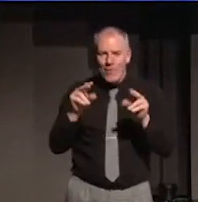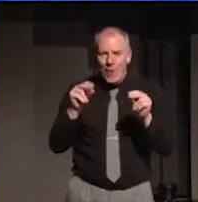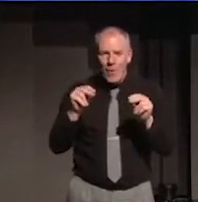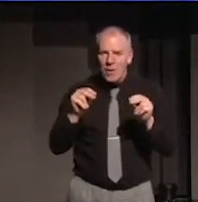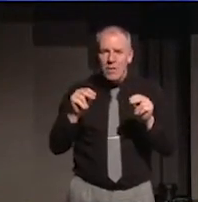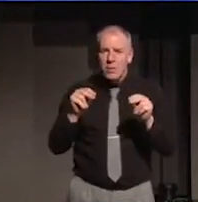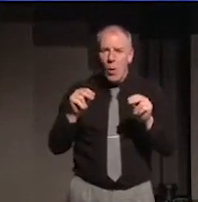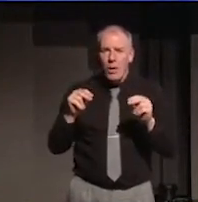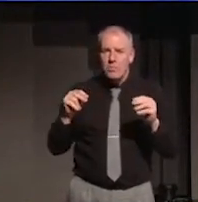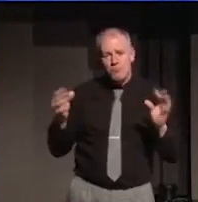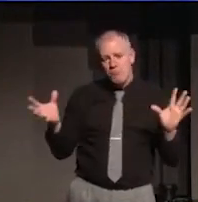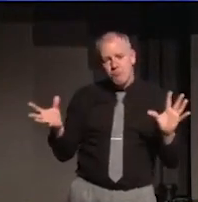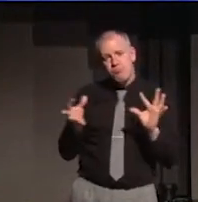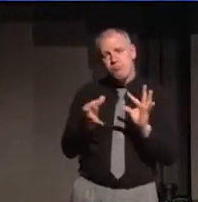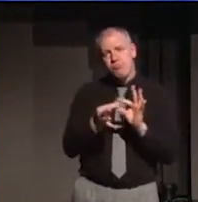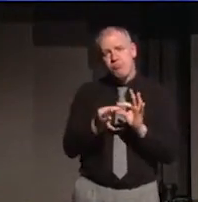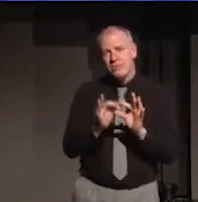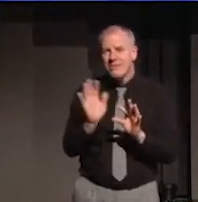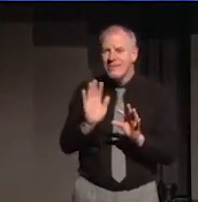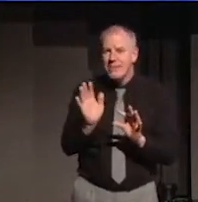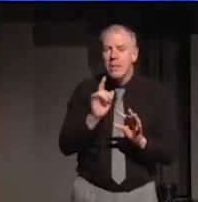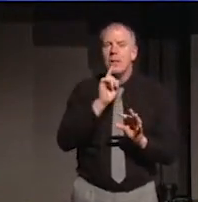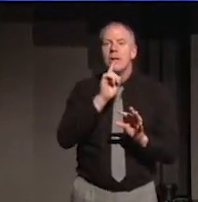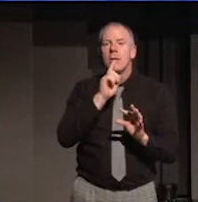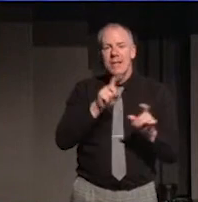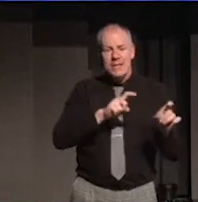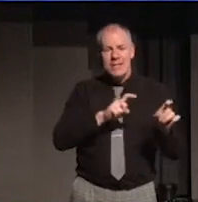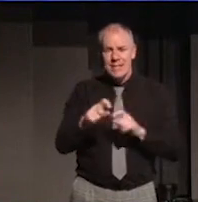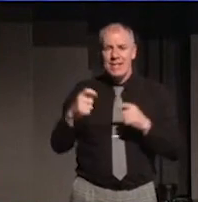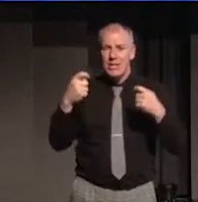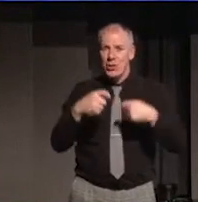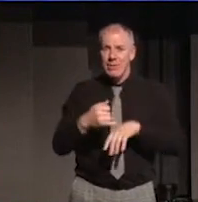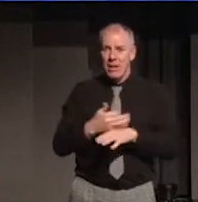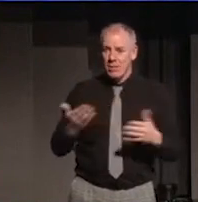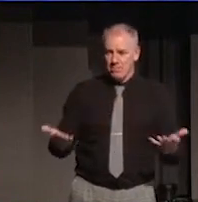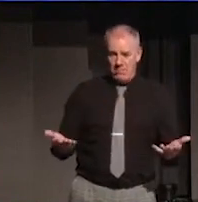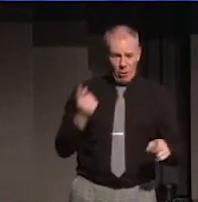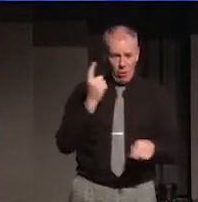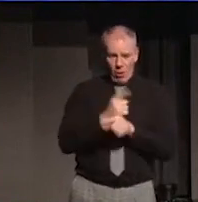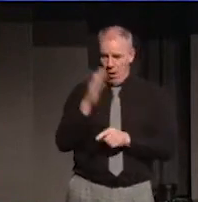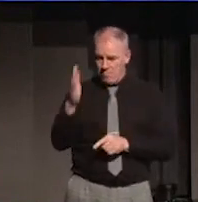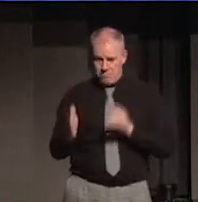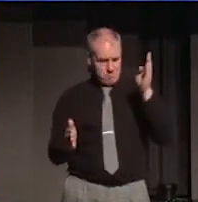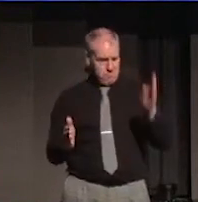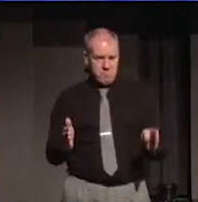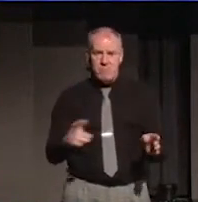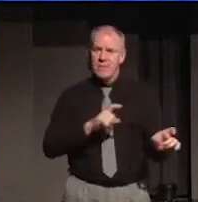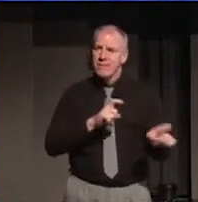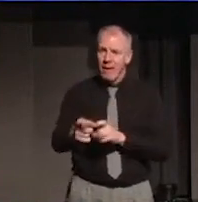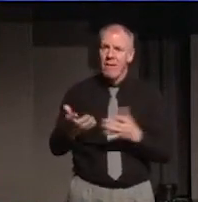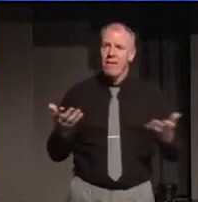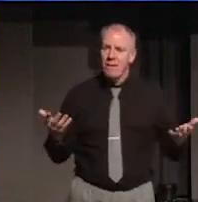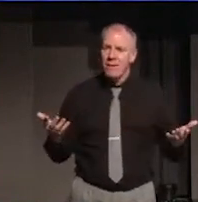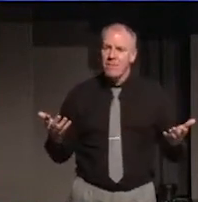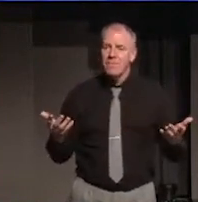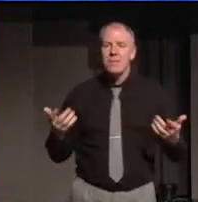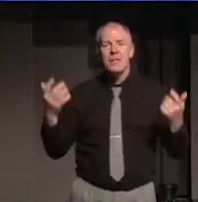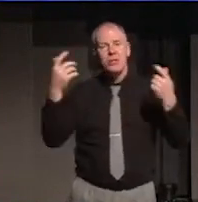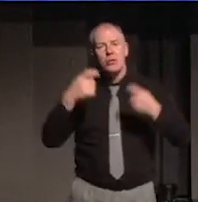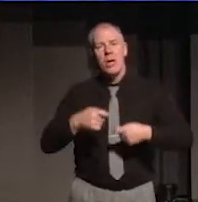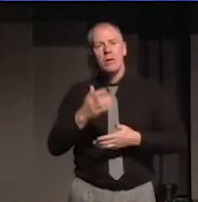one was sailing into the sunset, but we were still sharing the island. Sharing sometimes